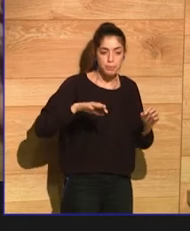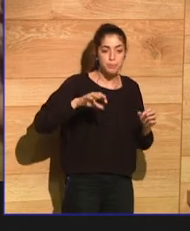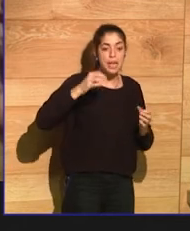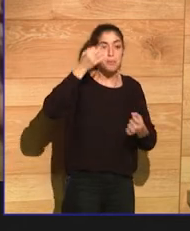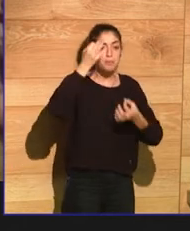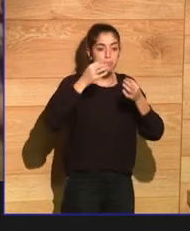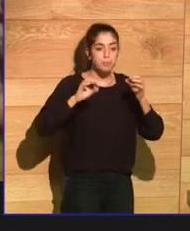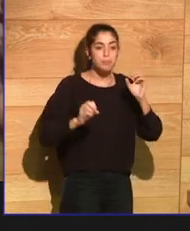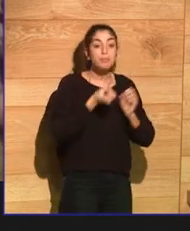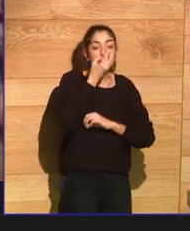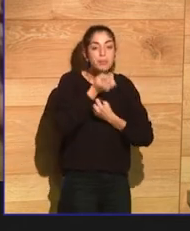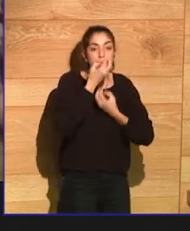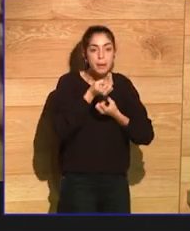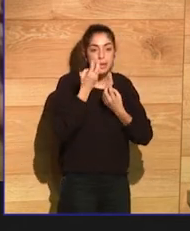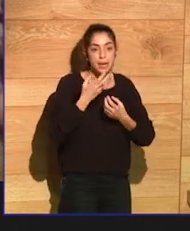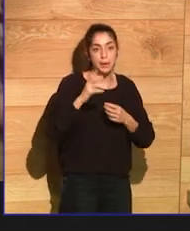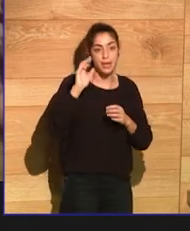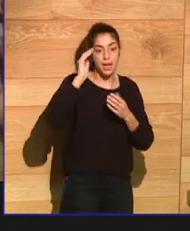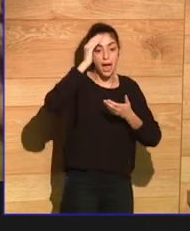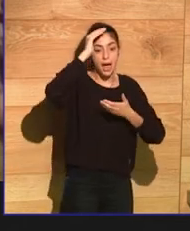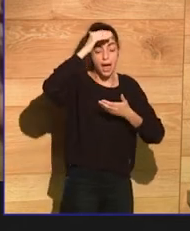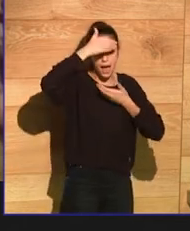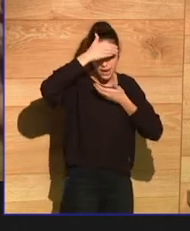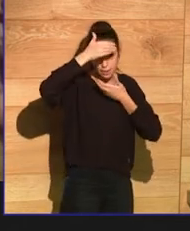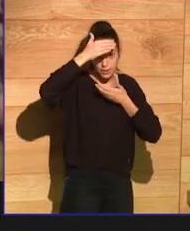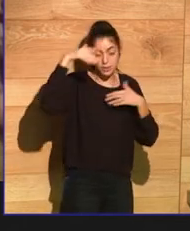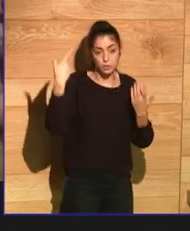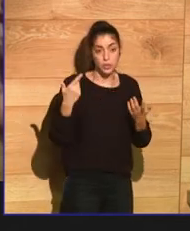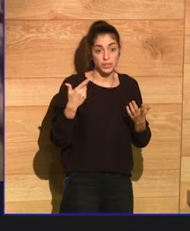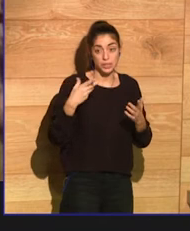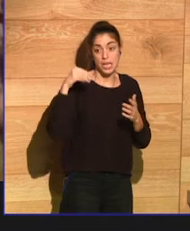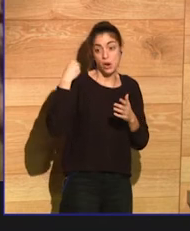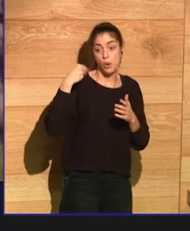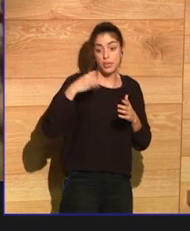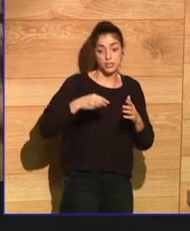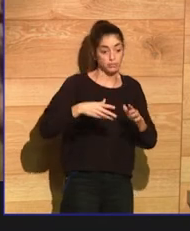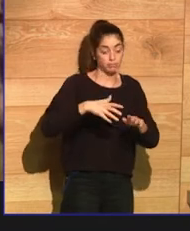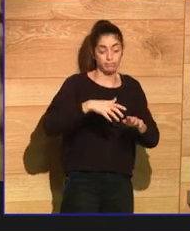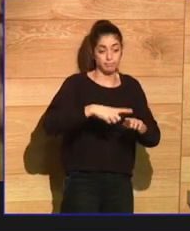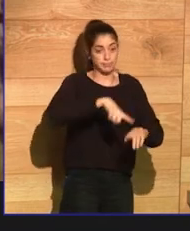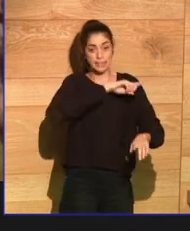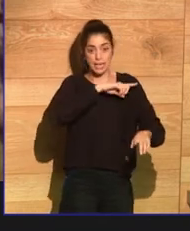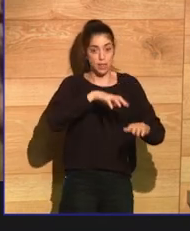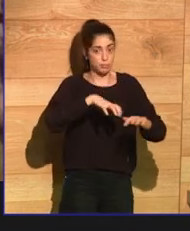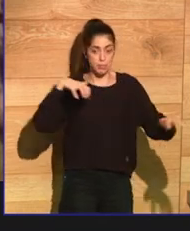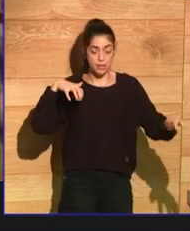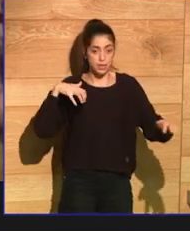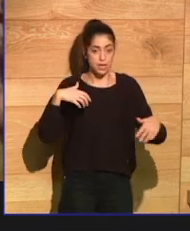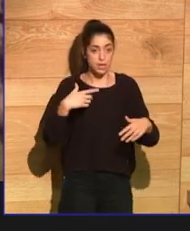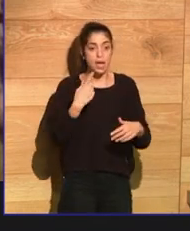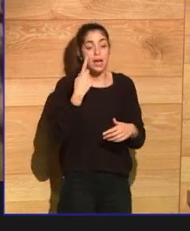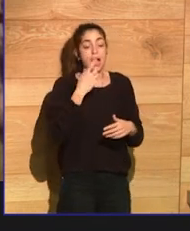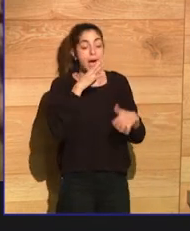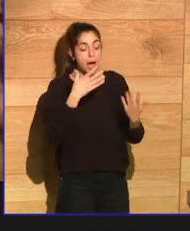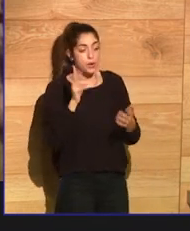males, and we could very well be seeing that with the massive immigration of refugees into Europe, that they, for the most